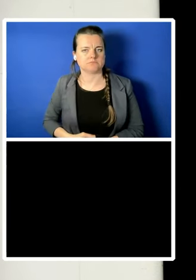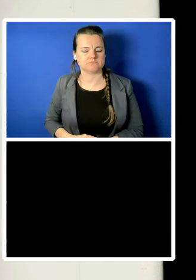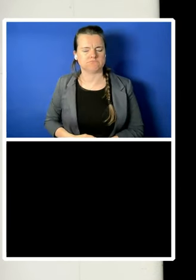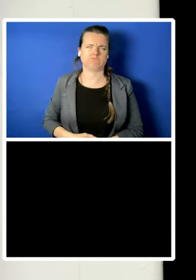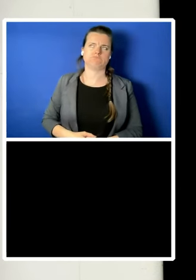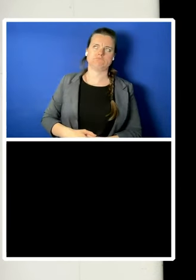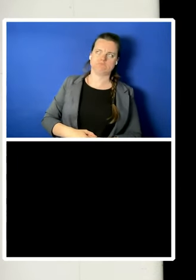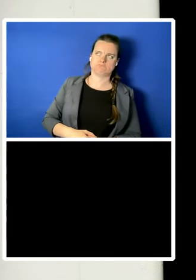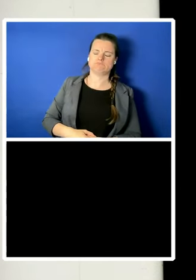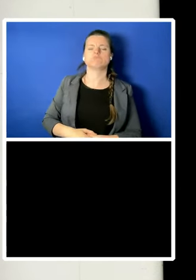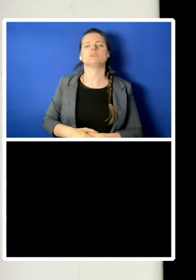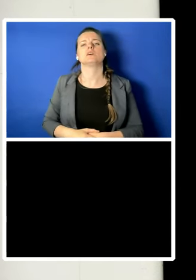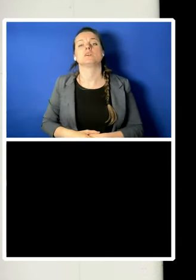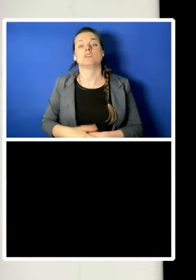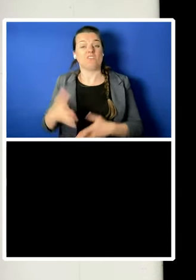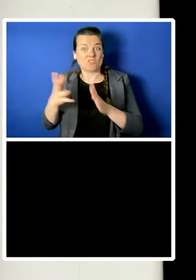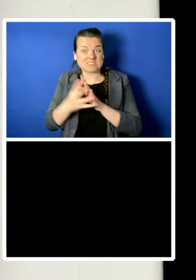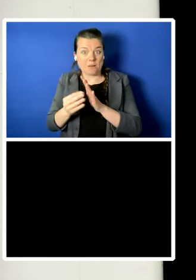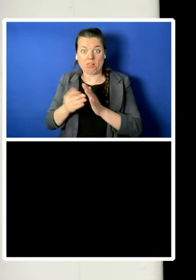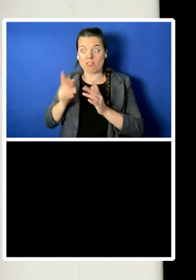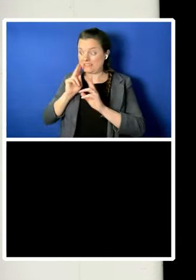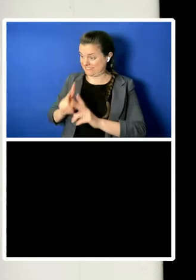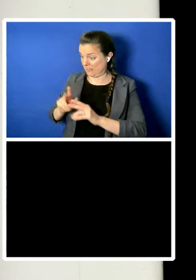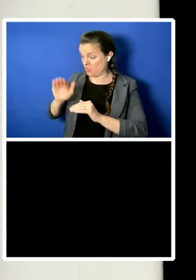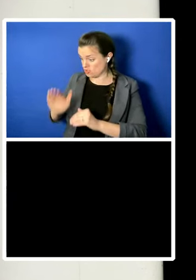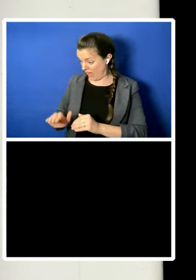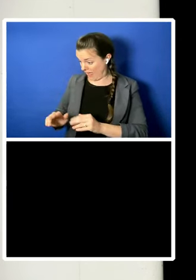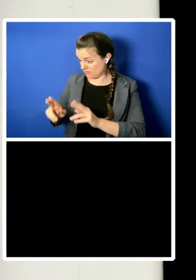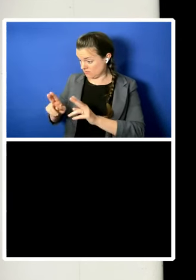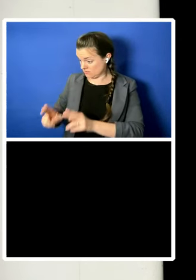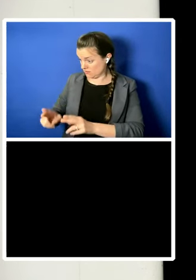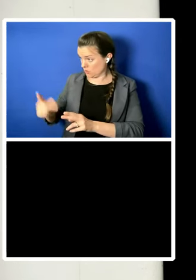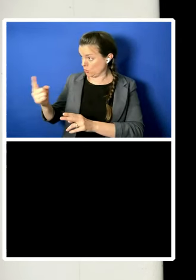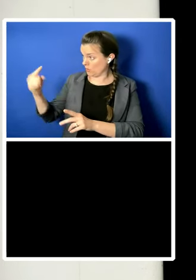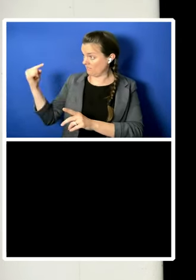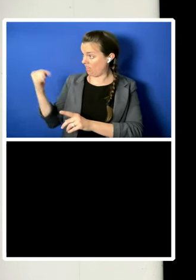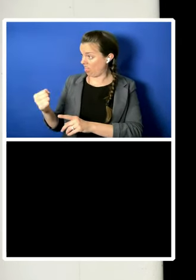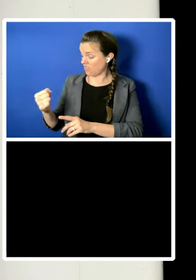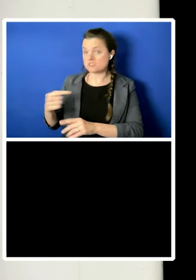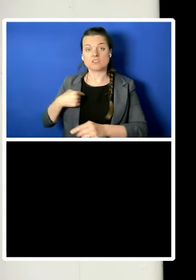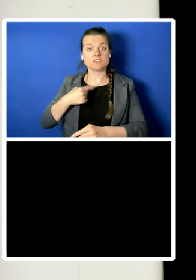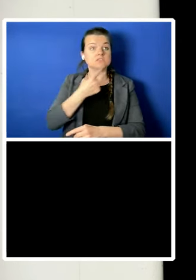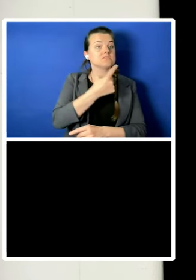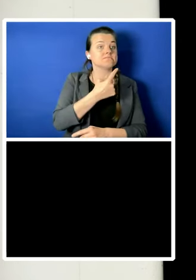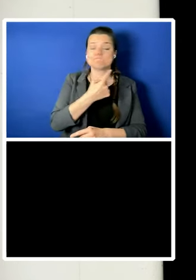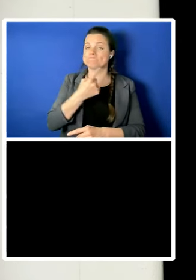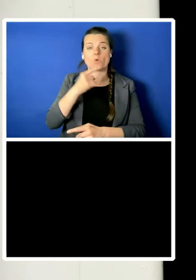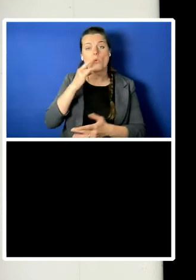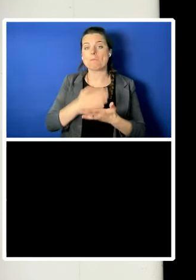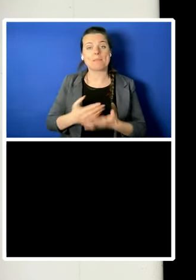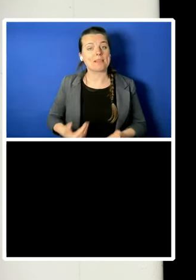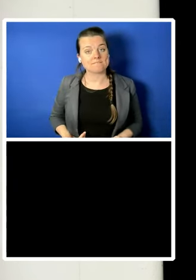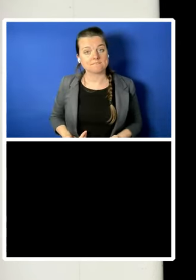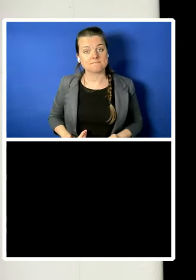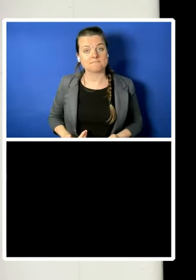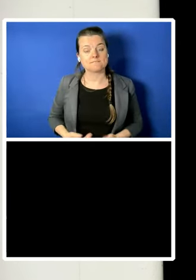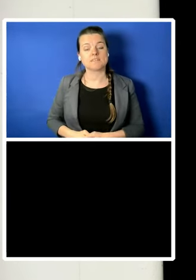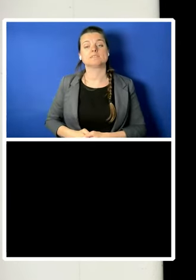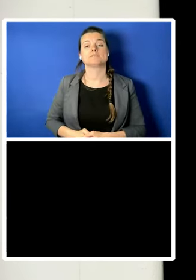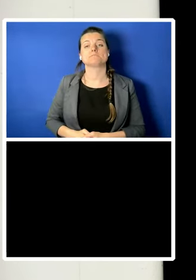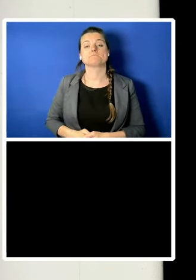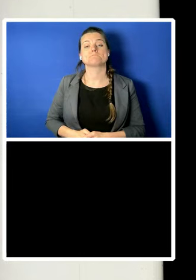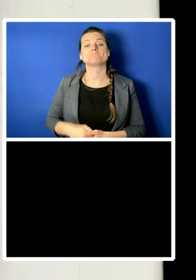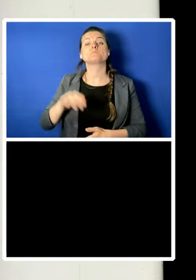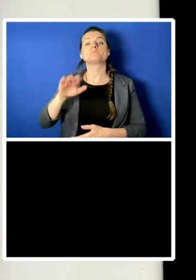inspirational clause 39, no free man shall be seized or imprisoned except by the lawful judgment of his equals